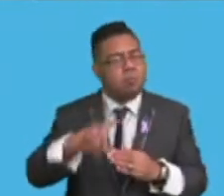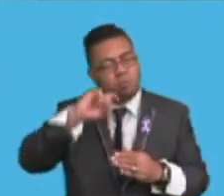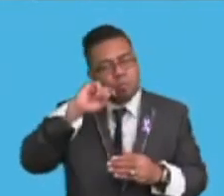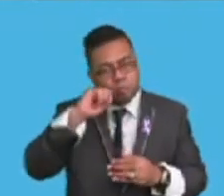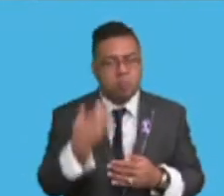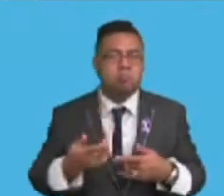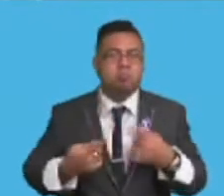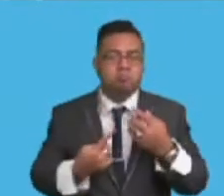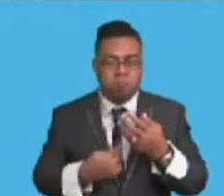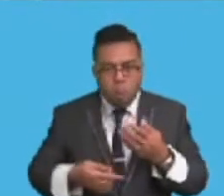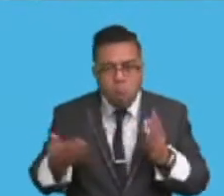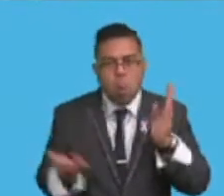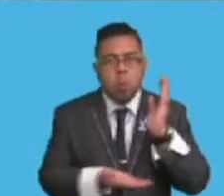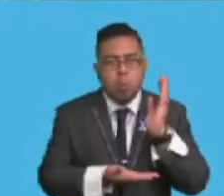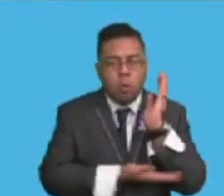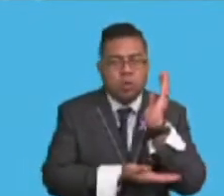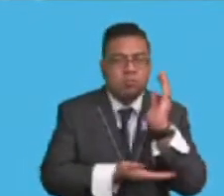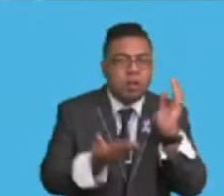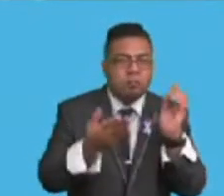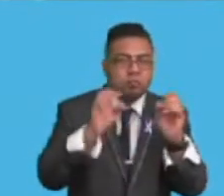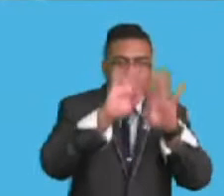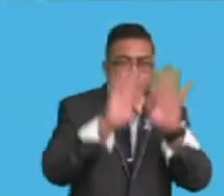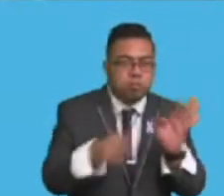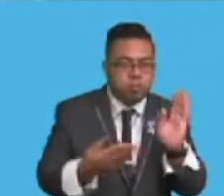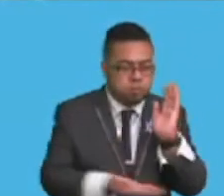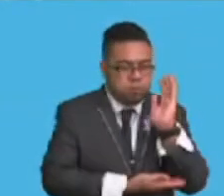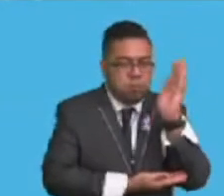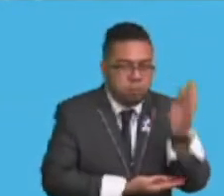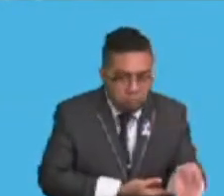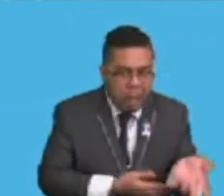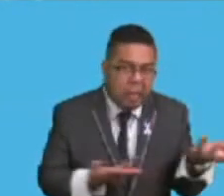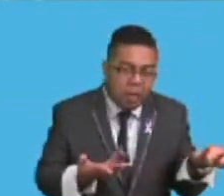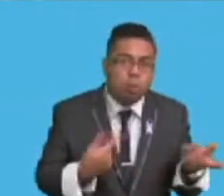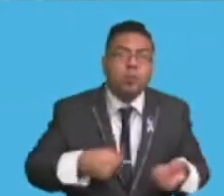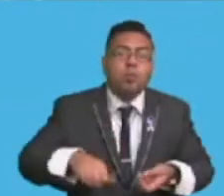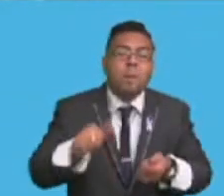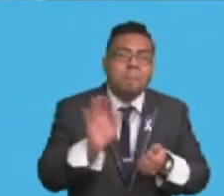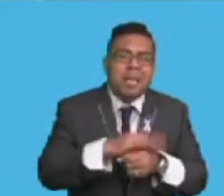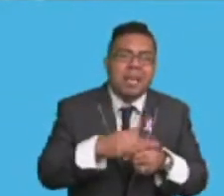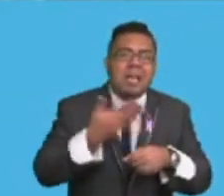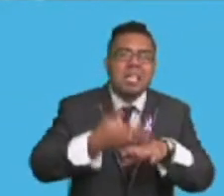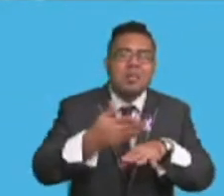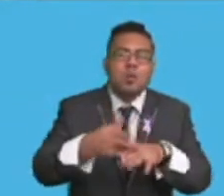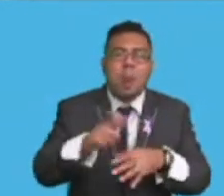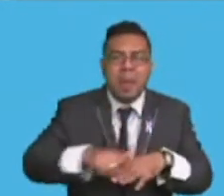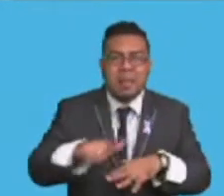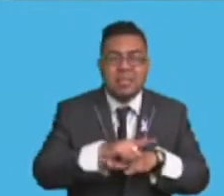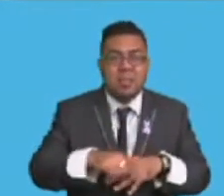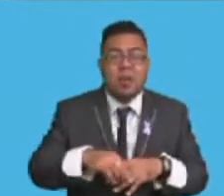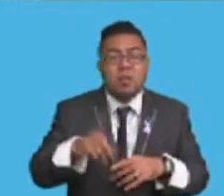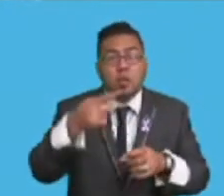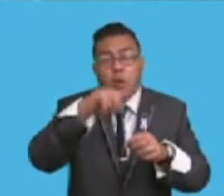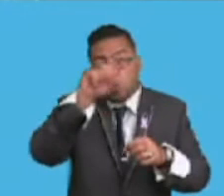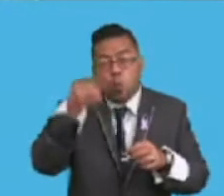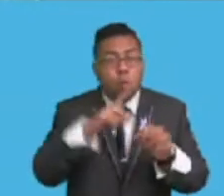logging and there will be people moving into new land for agricultural production. So the question, Madam Speaker, and